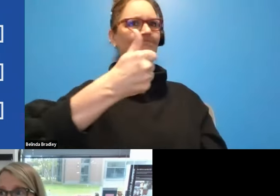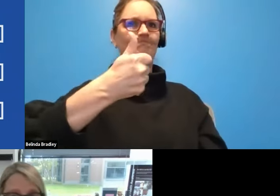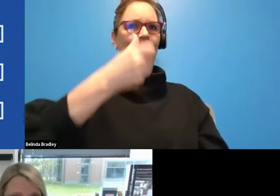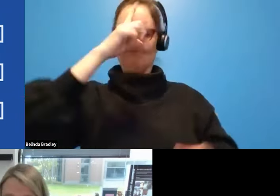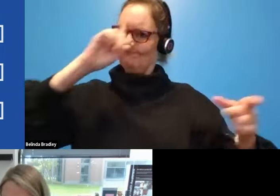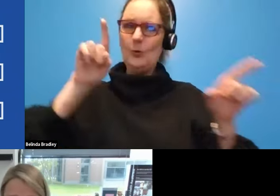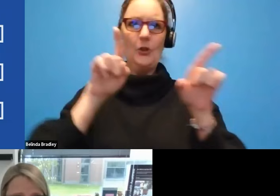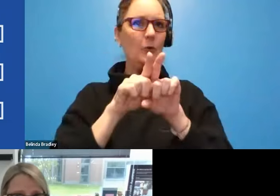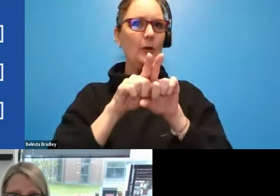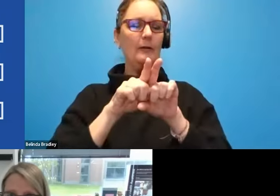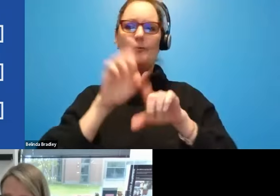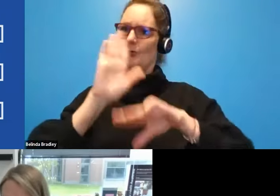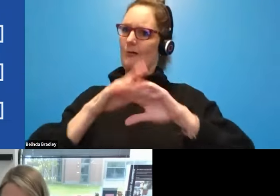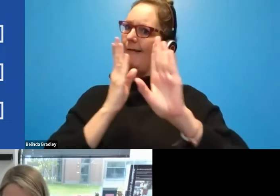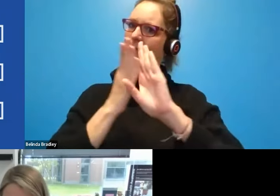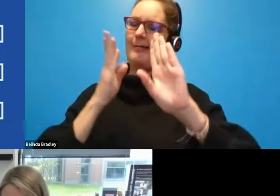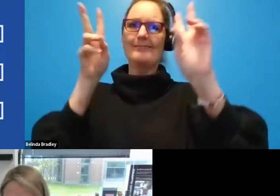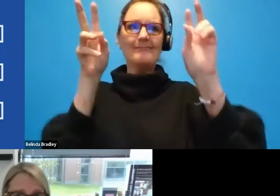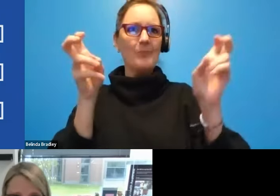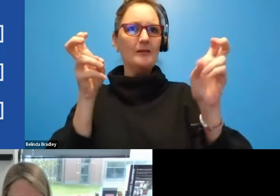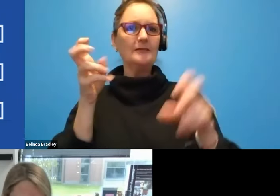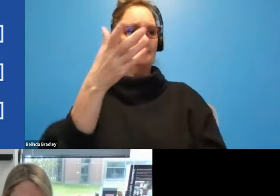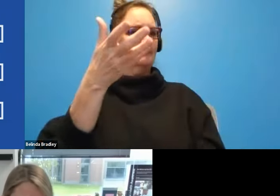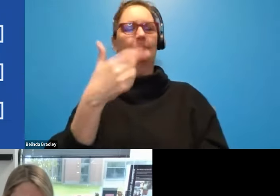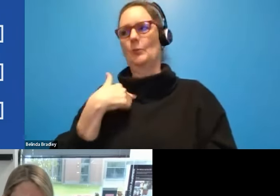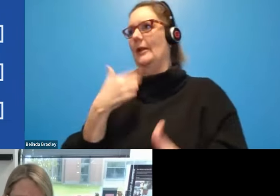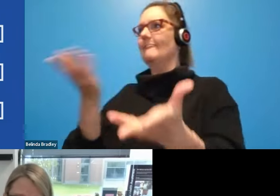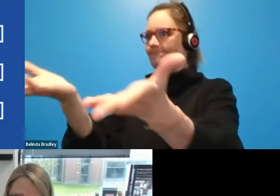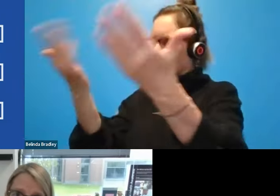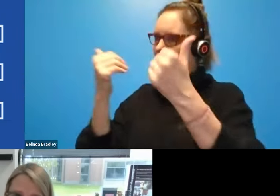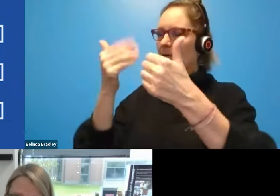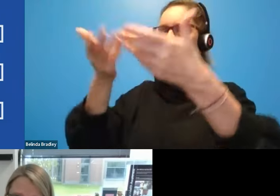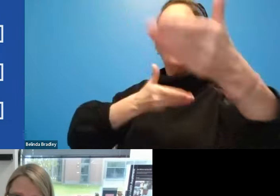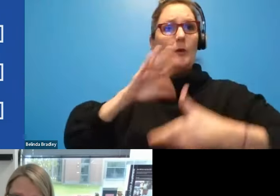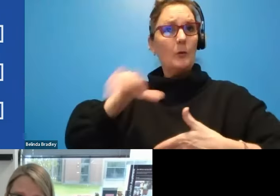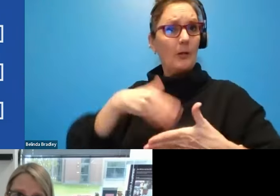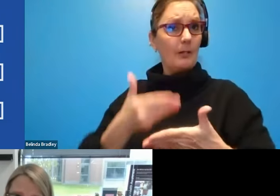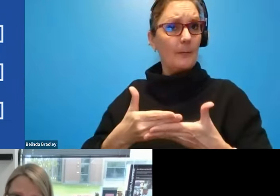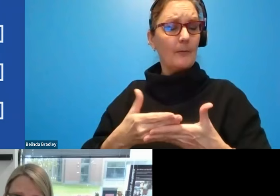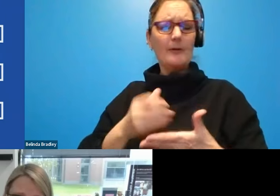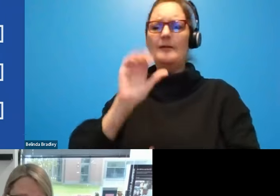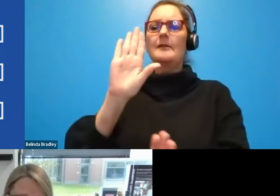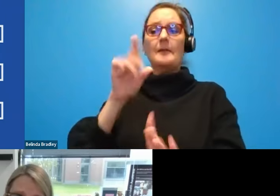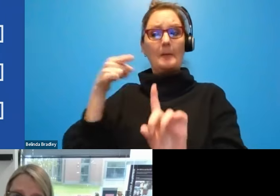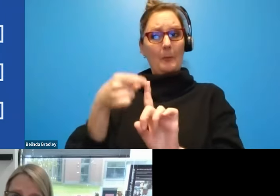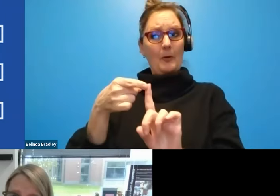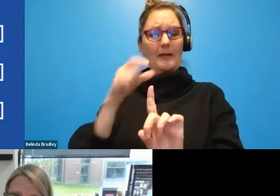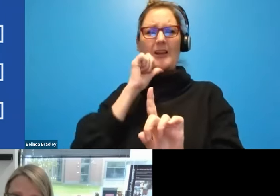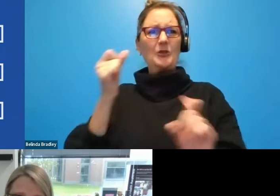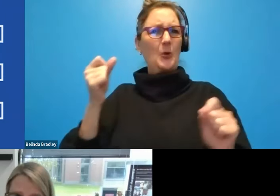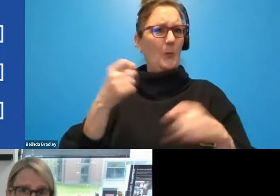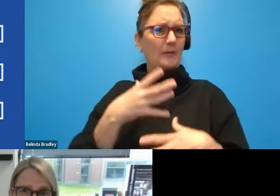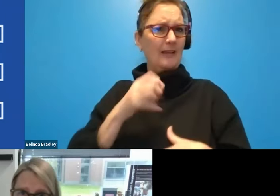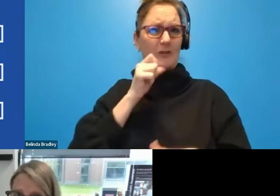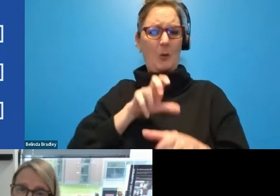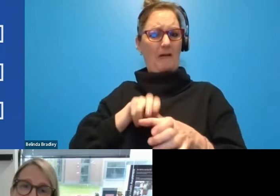And we welcome all, you know, don't, don't be scared of this. Just help us and work with us. And we will power you.